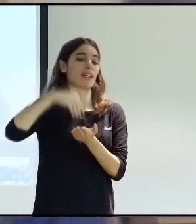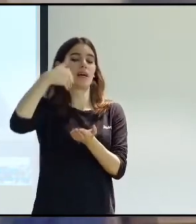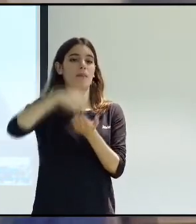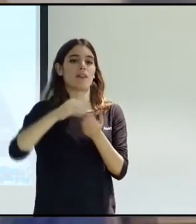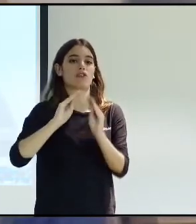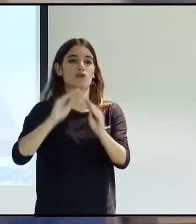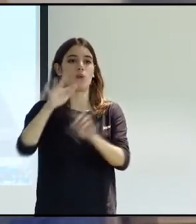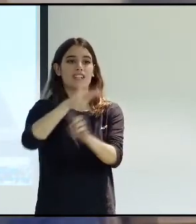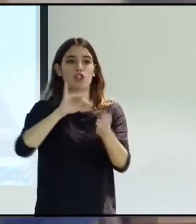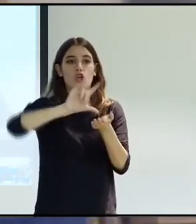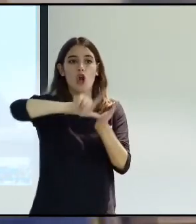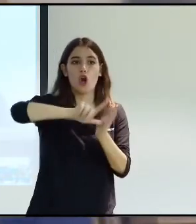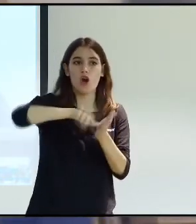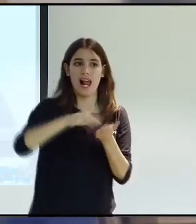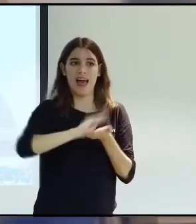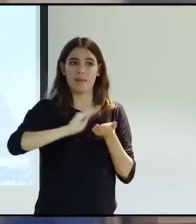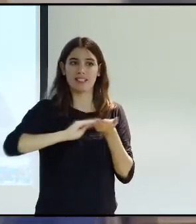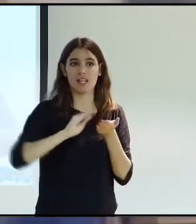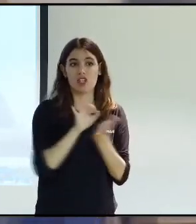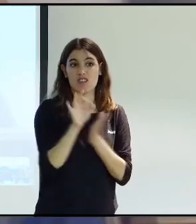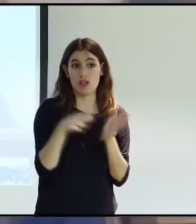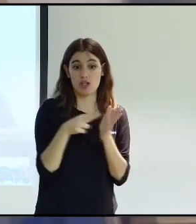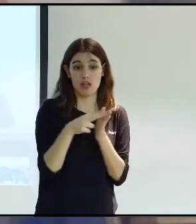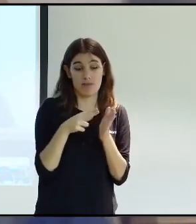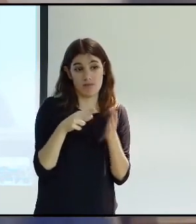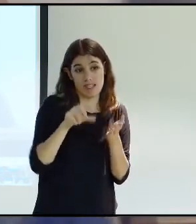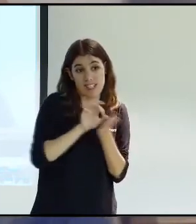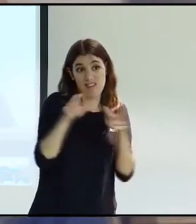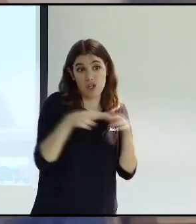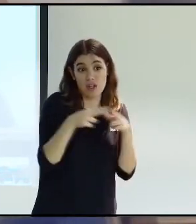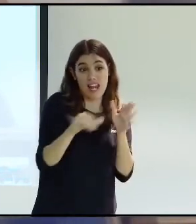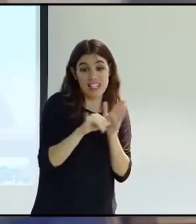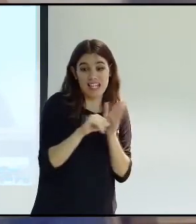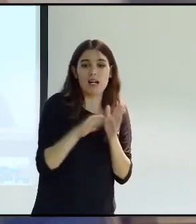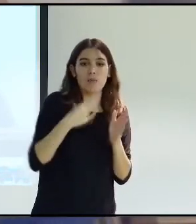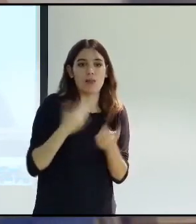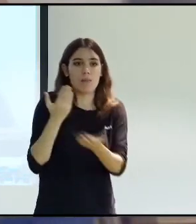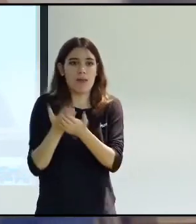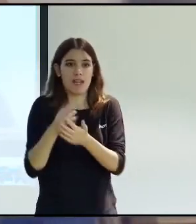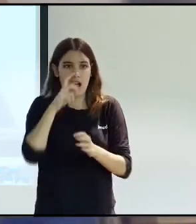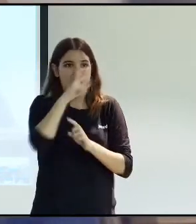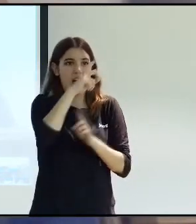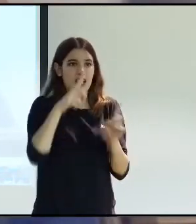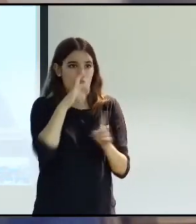And this goes from close to the social services. And then each year,